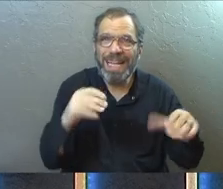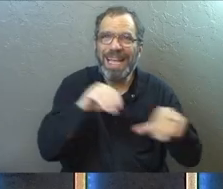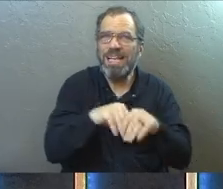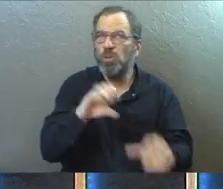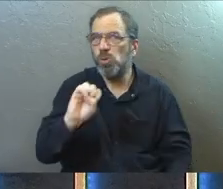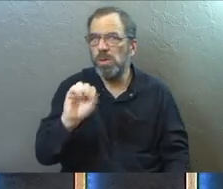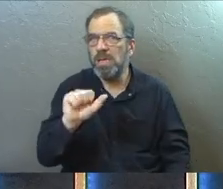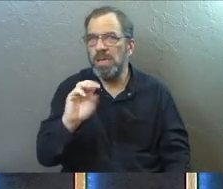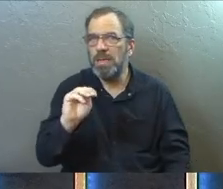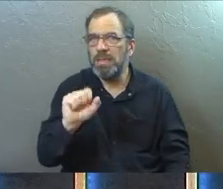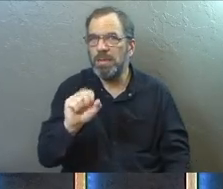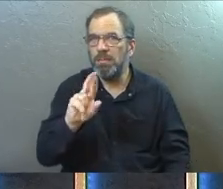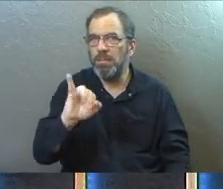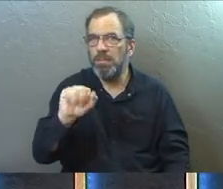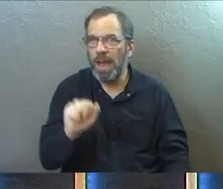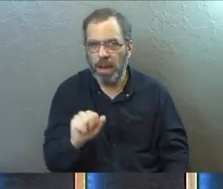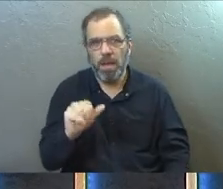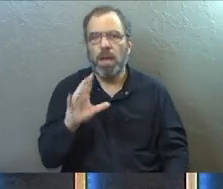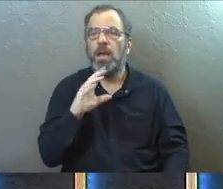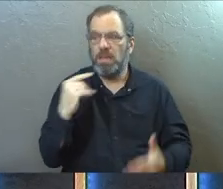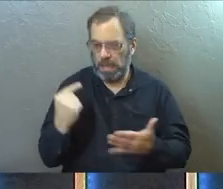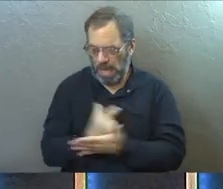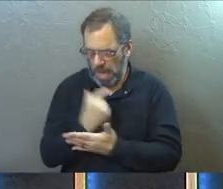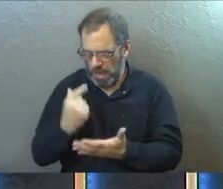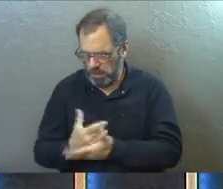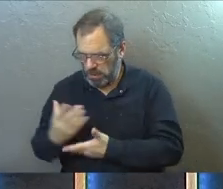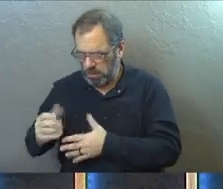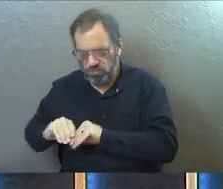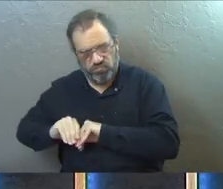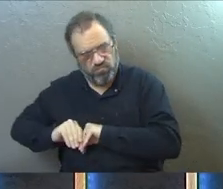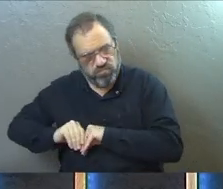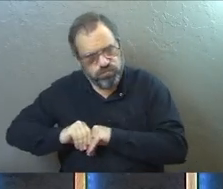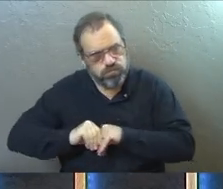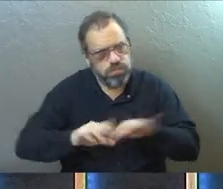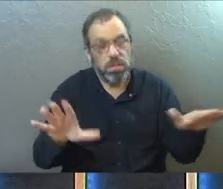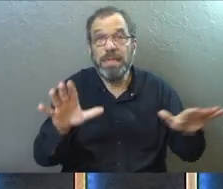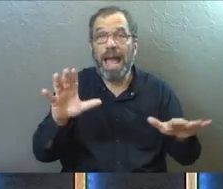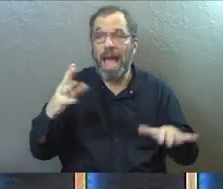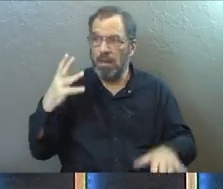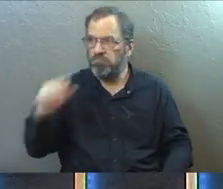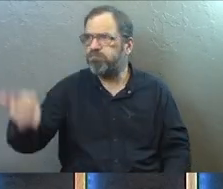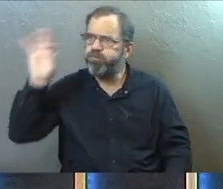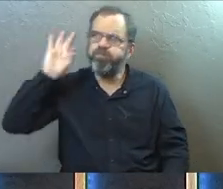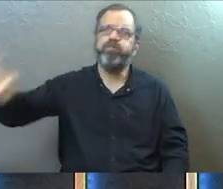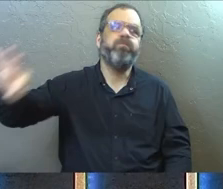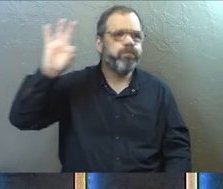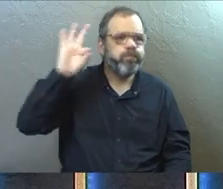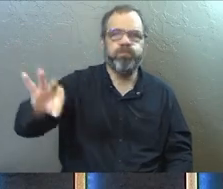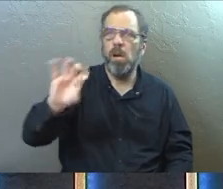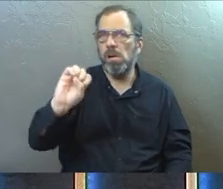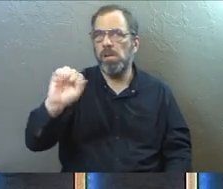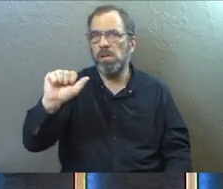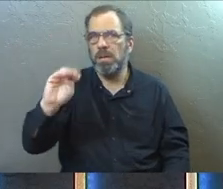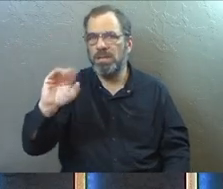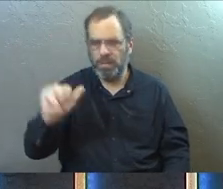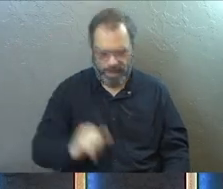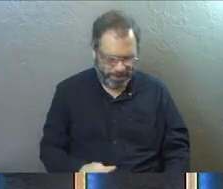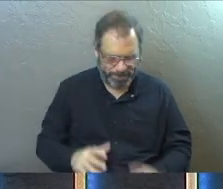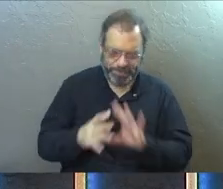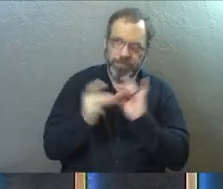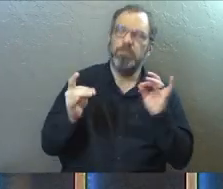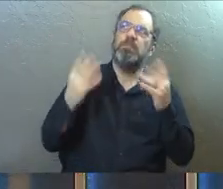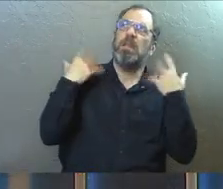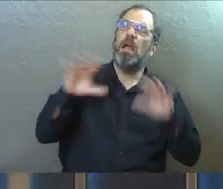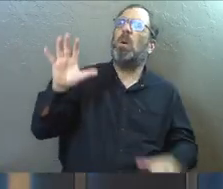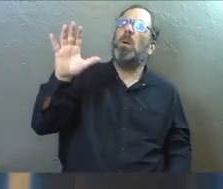Samaria. He's taking the gospel out. And after he's gone and preached in Samaria, he gets this word